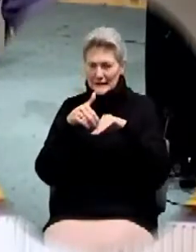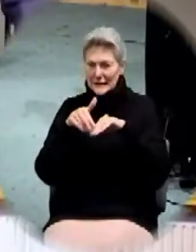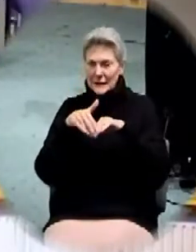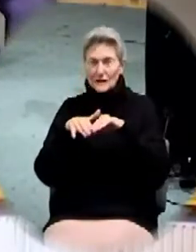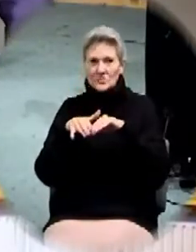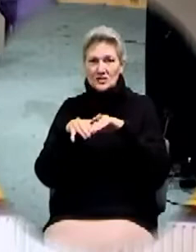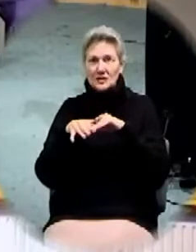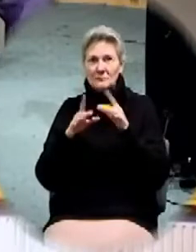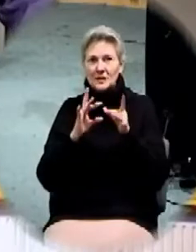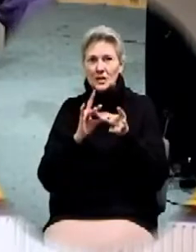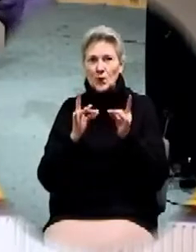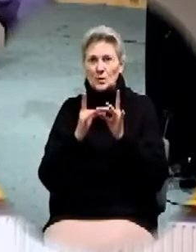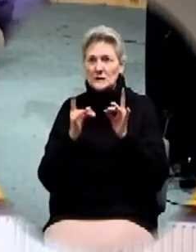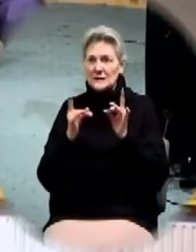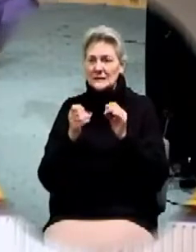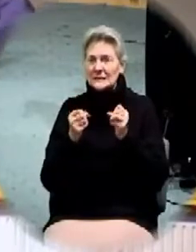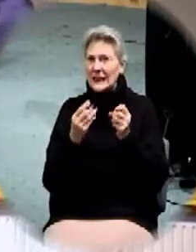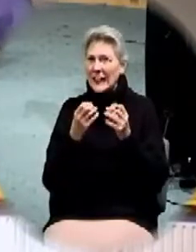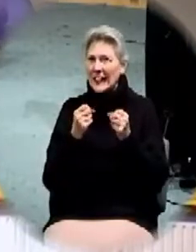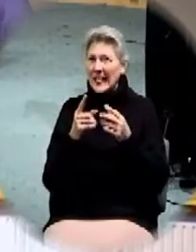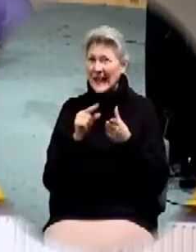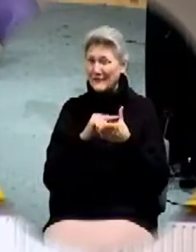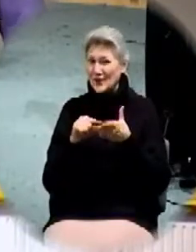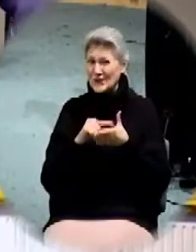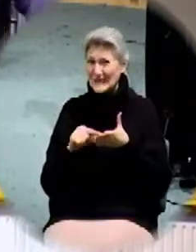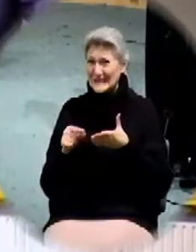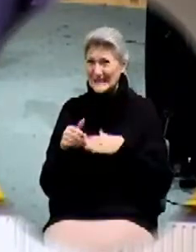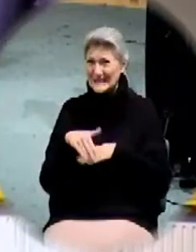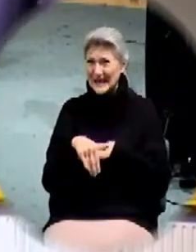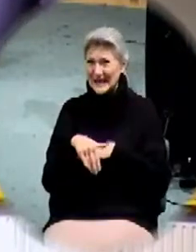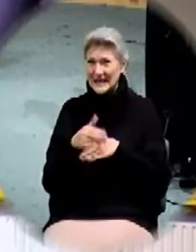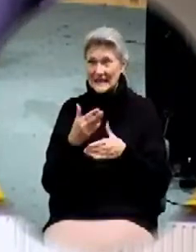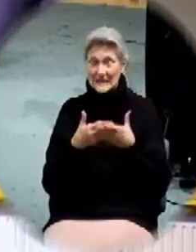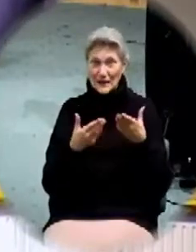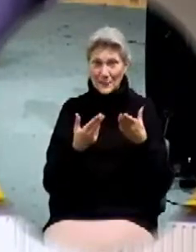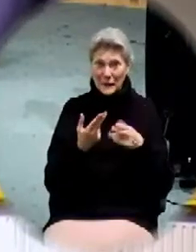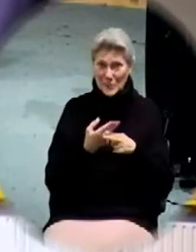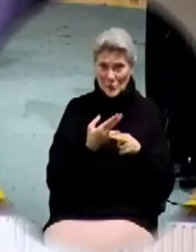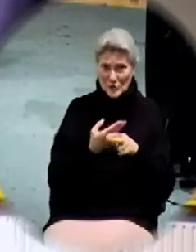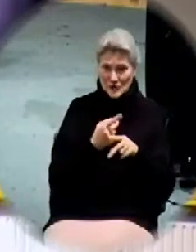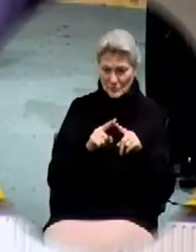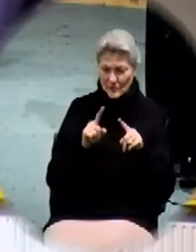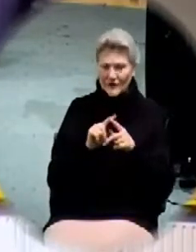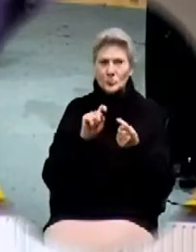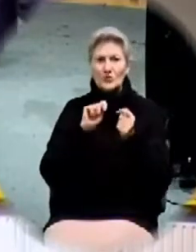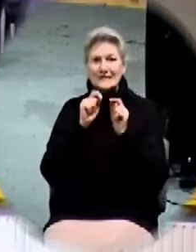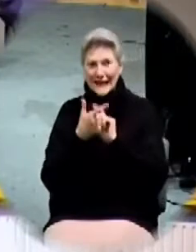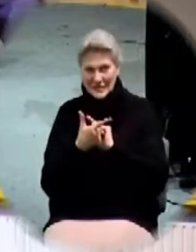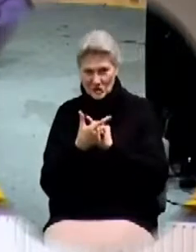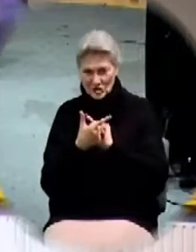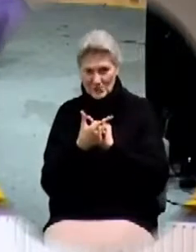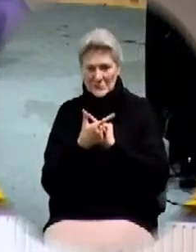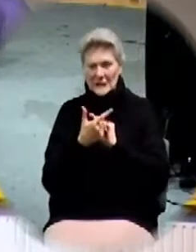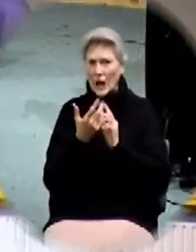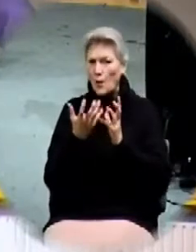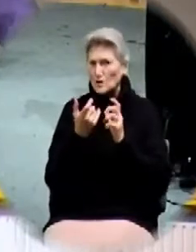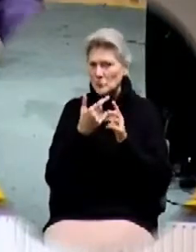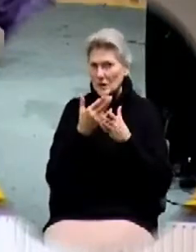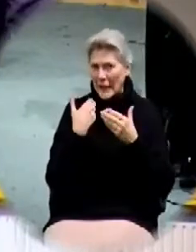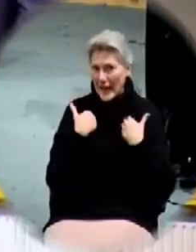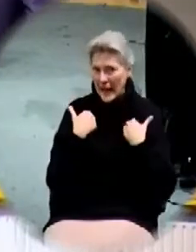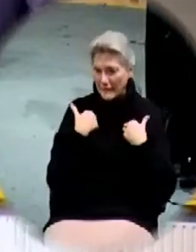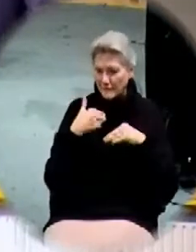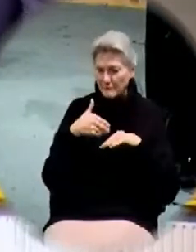here because there are a number of verses tonight. Some that I'm using from different translations. And I wanted you to be able to have them.